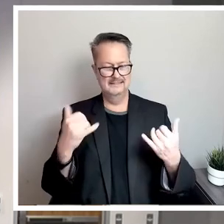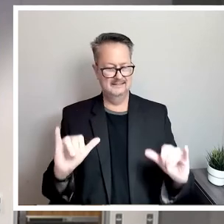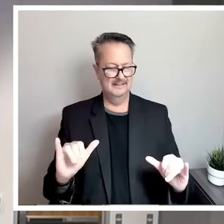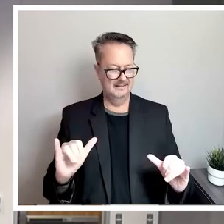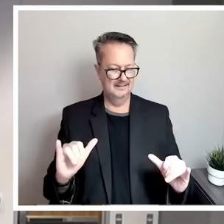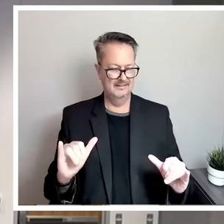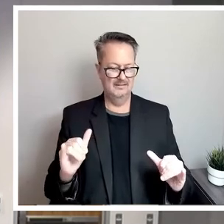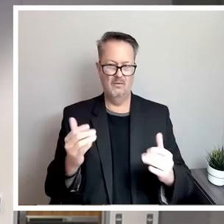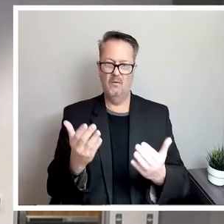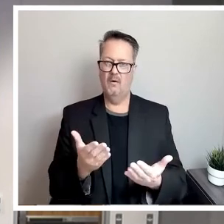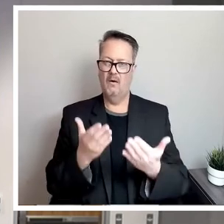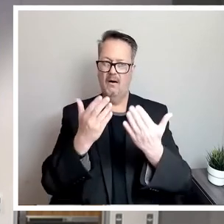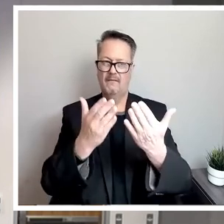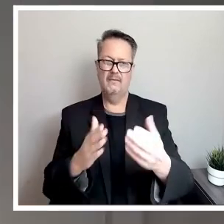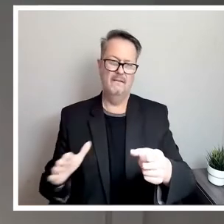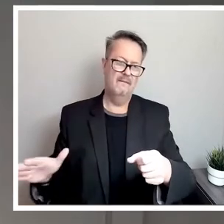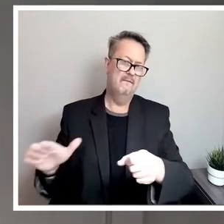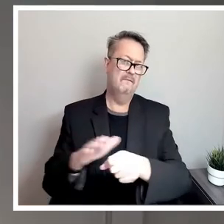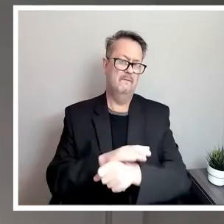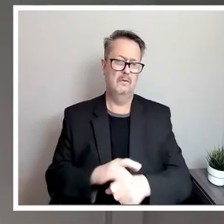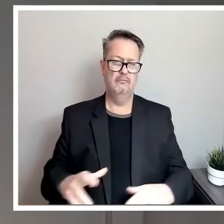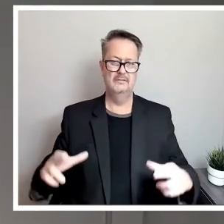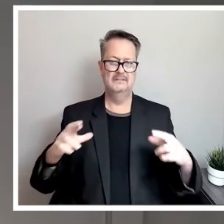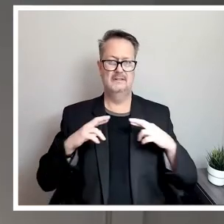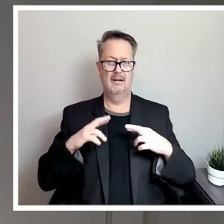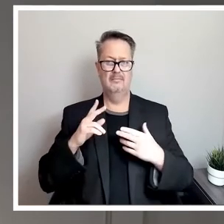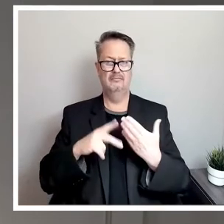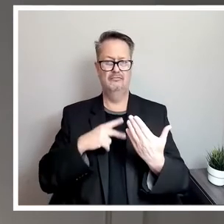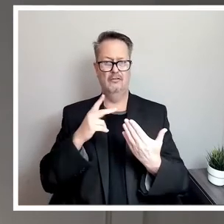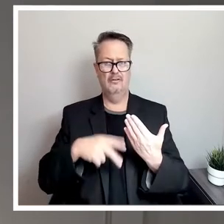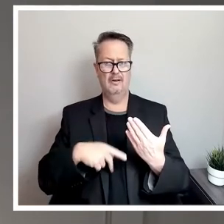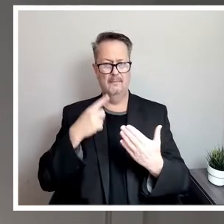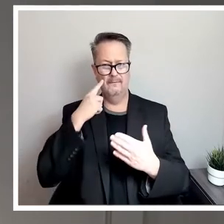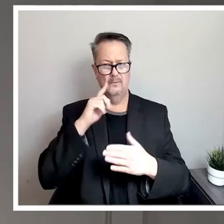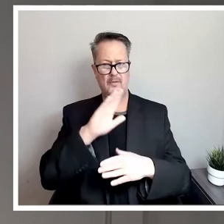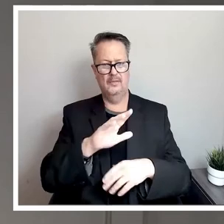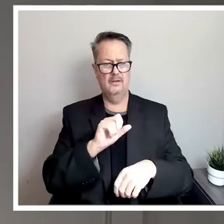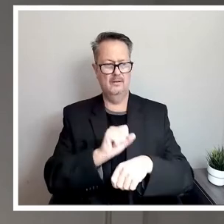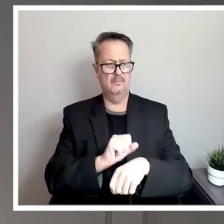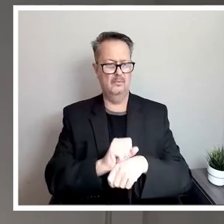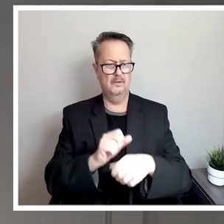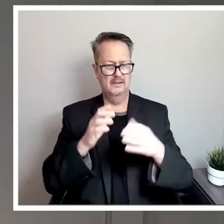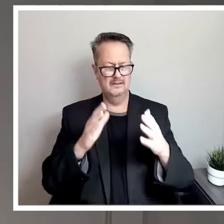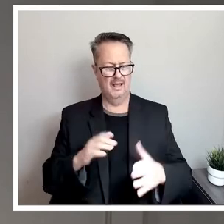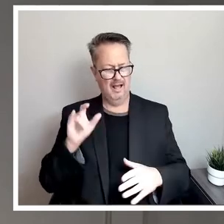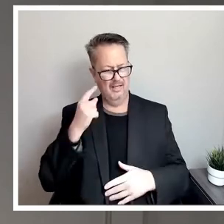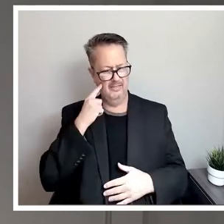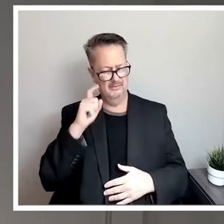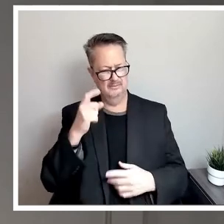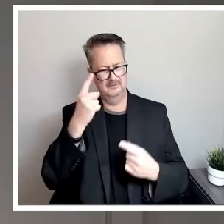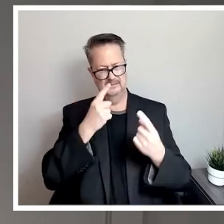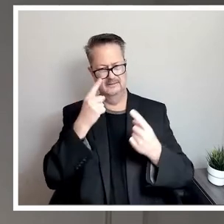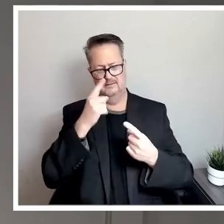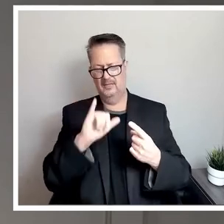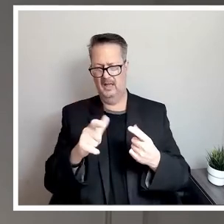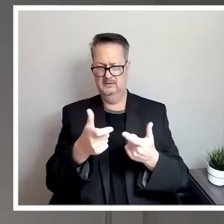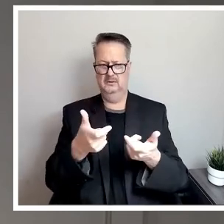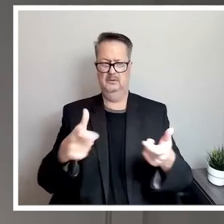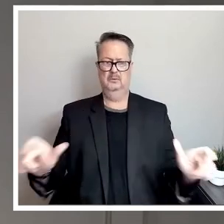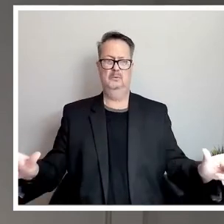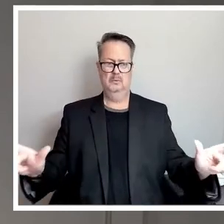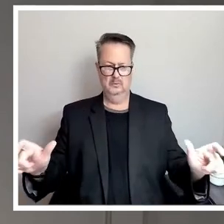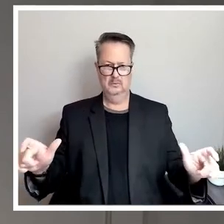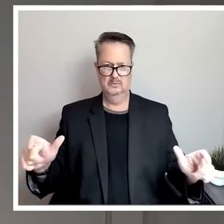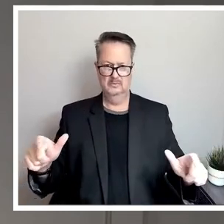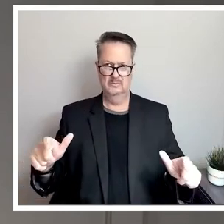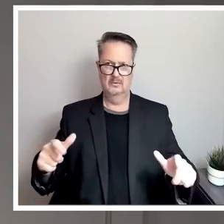offering a full retirement program for their employees. And I think that's something that needs to be considered to because that is a huge overhead cost